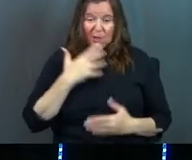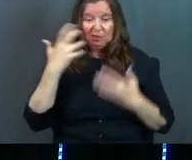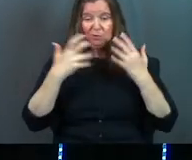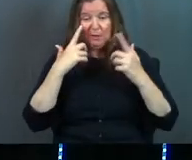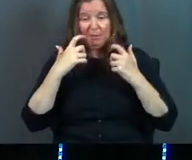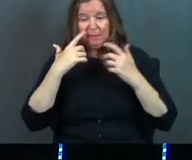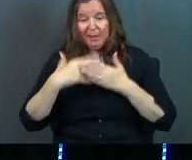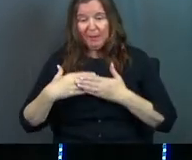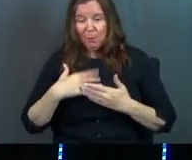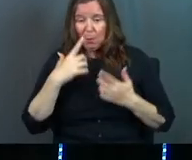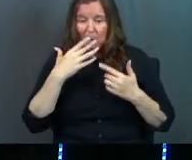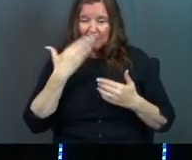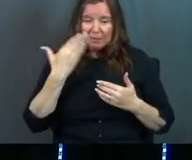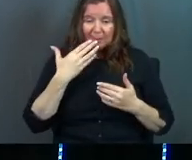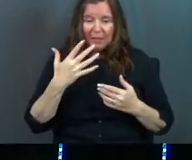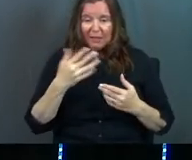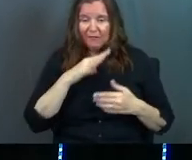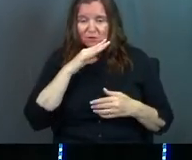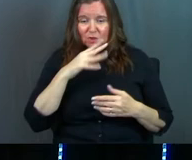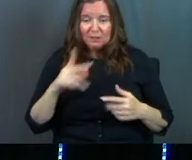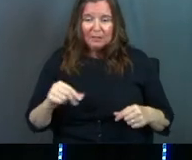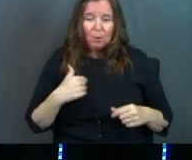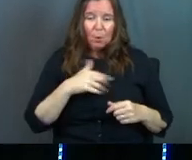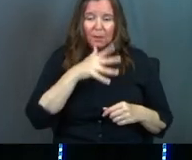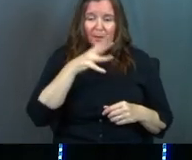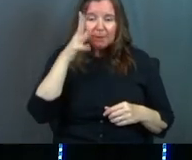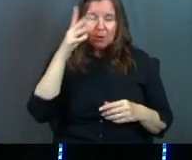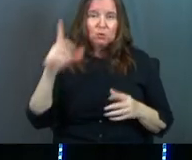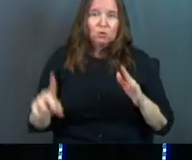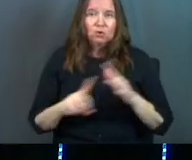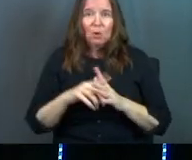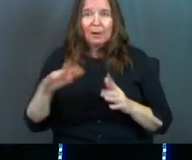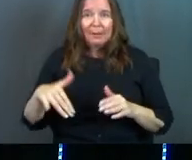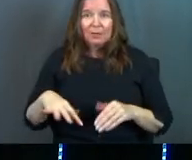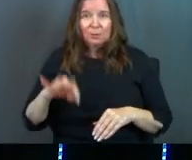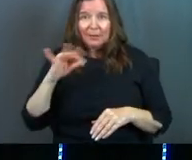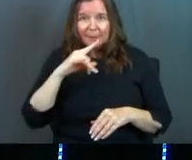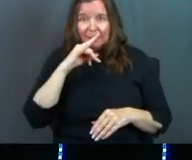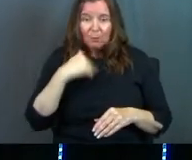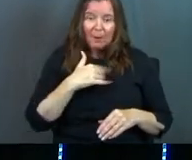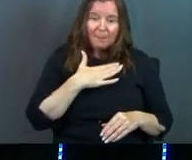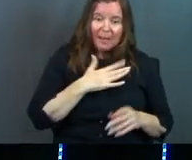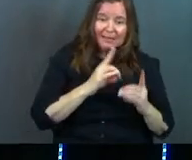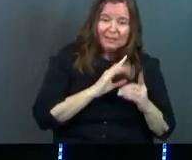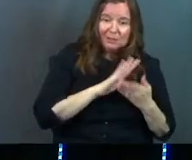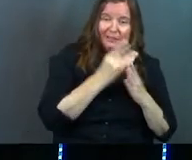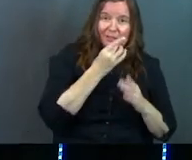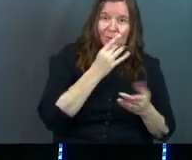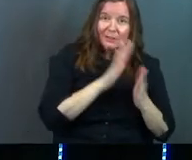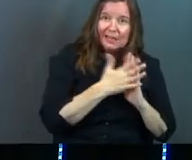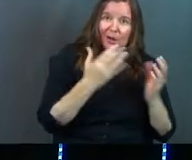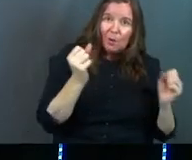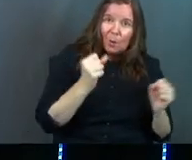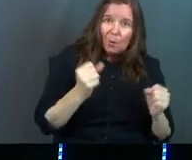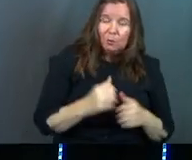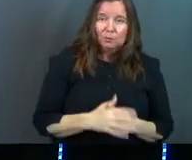babies in the house or the smell of dirty diapers or the parents who showed up late to pick up their kids while my dinner was getting cold.